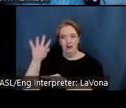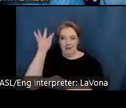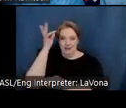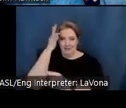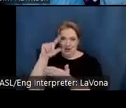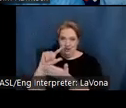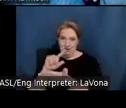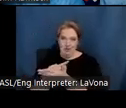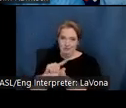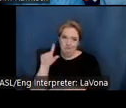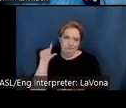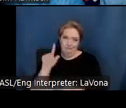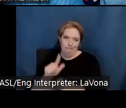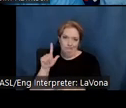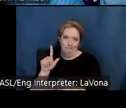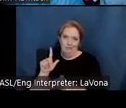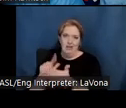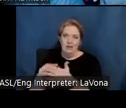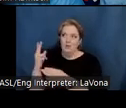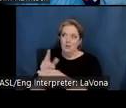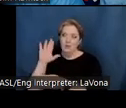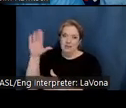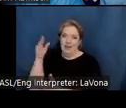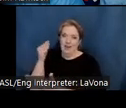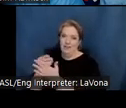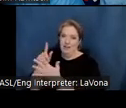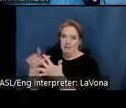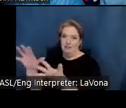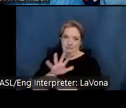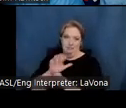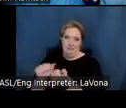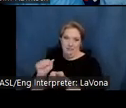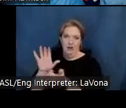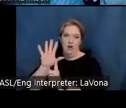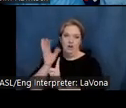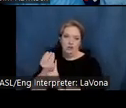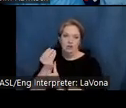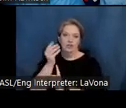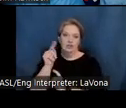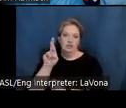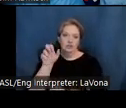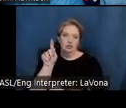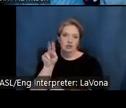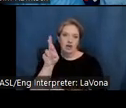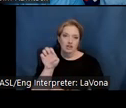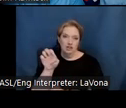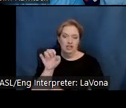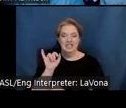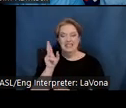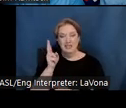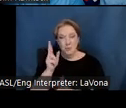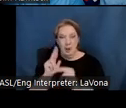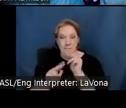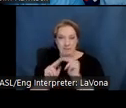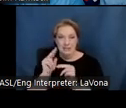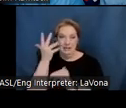prohibits the use of highway construction funds in the demolition of cultural treasures, the historic buildings and quite